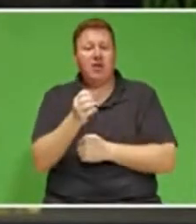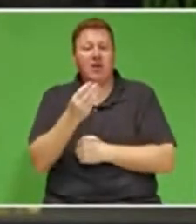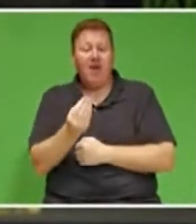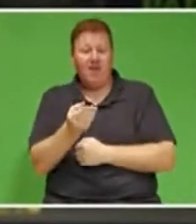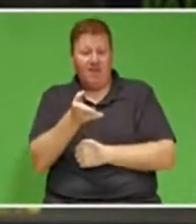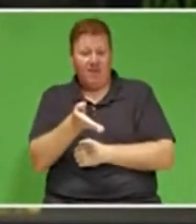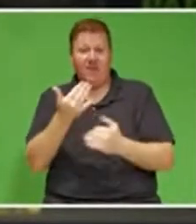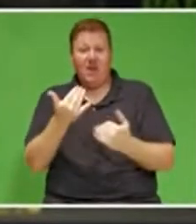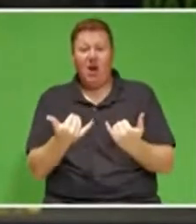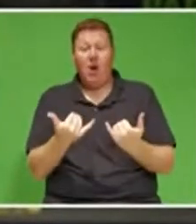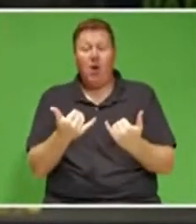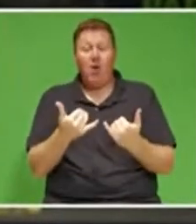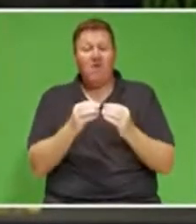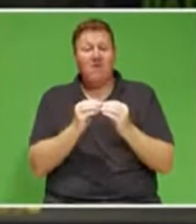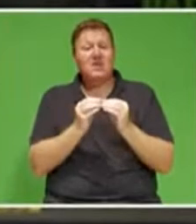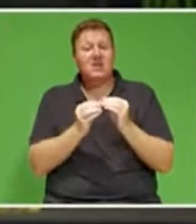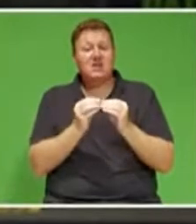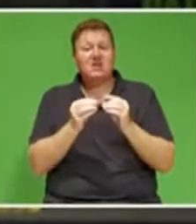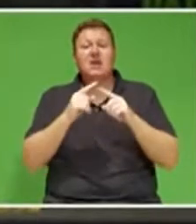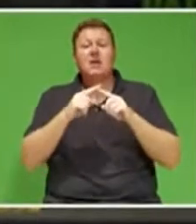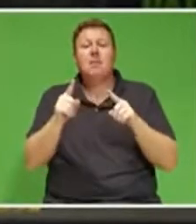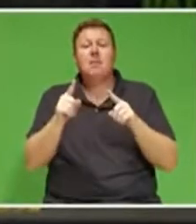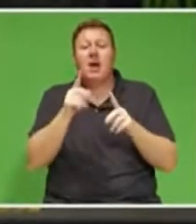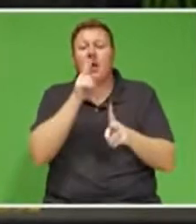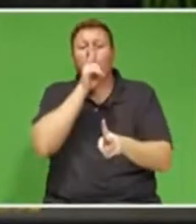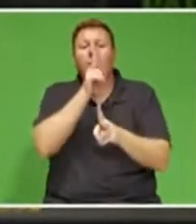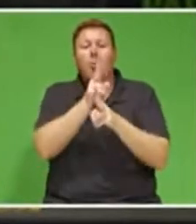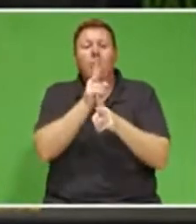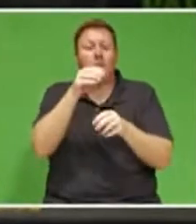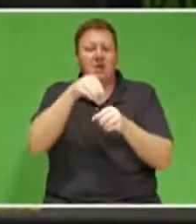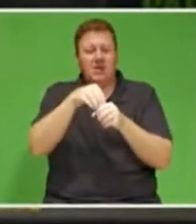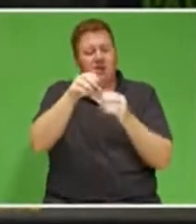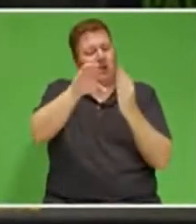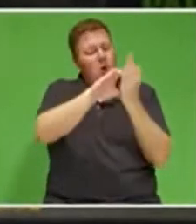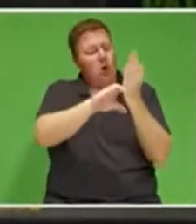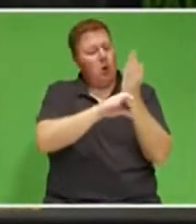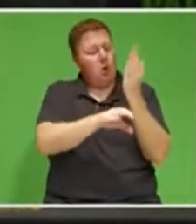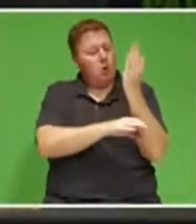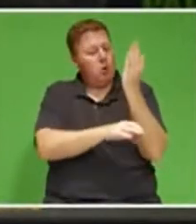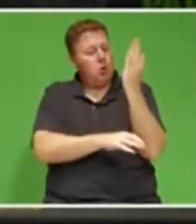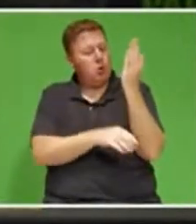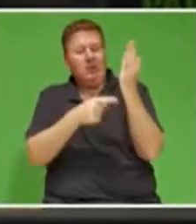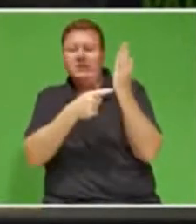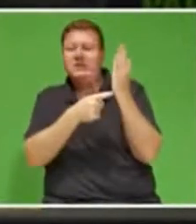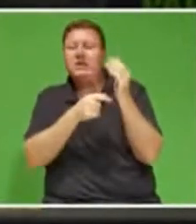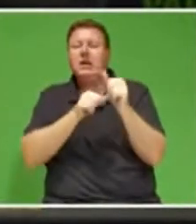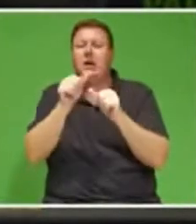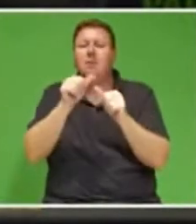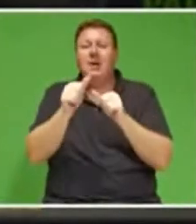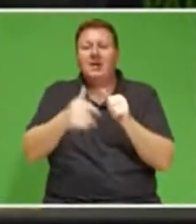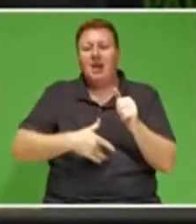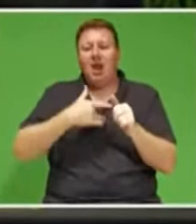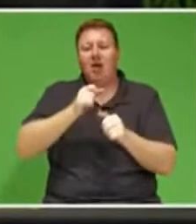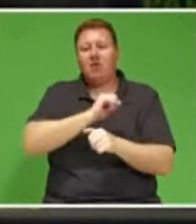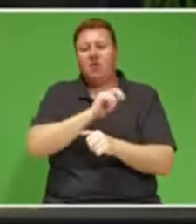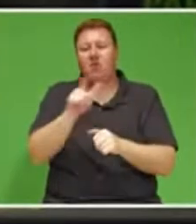to renew the promise contained in our constitution of a better life for all.